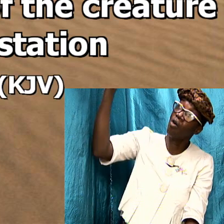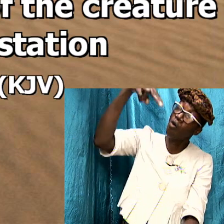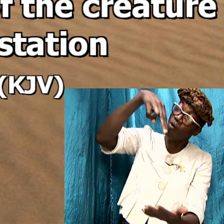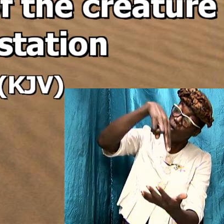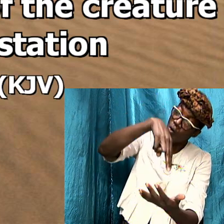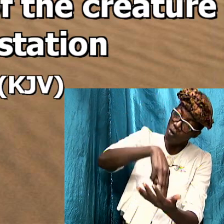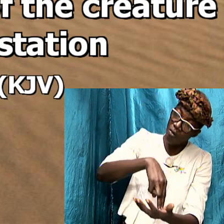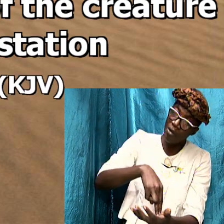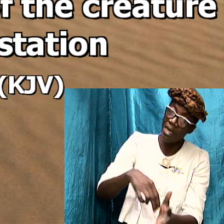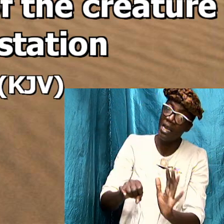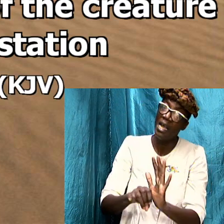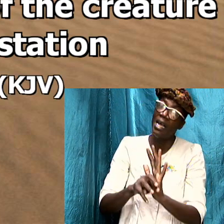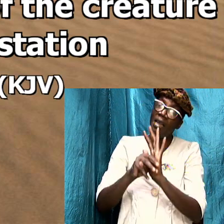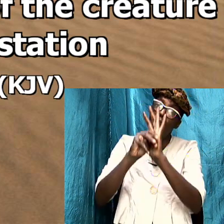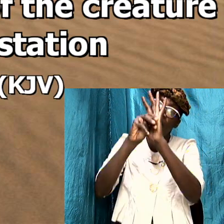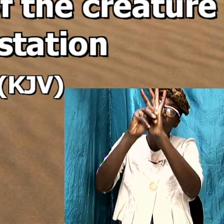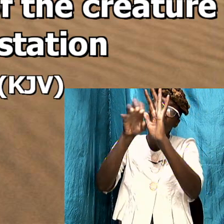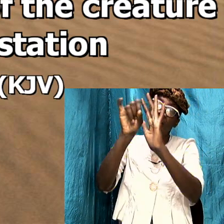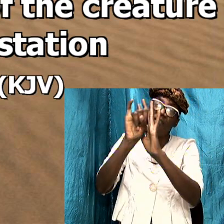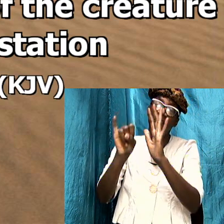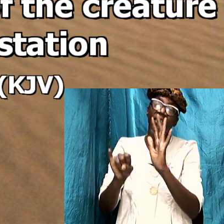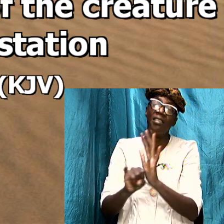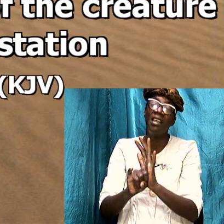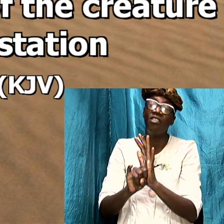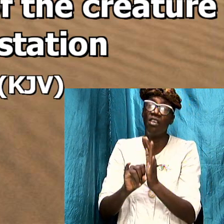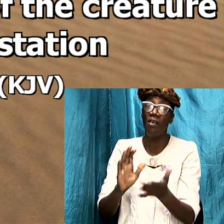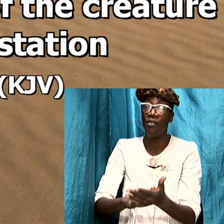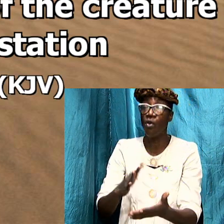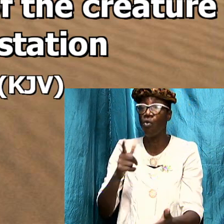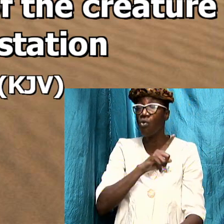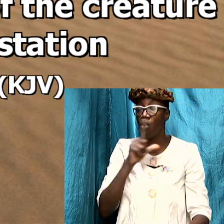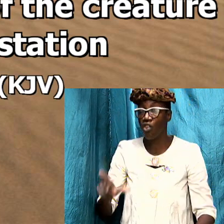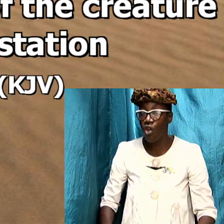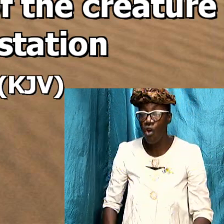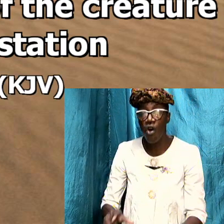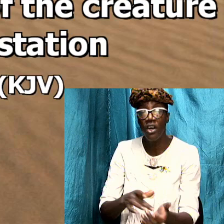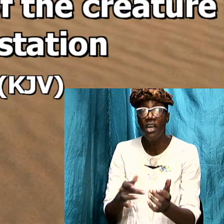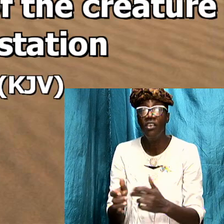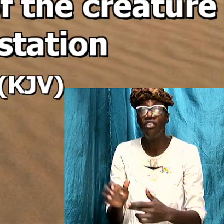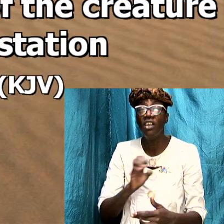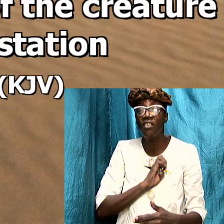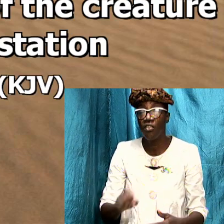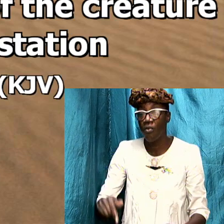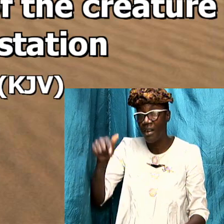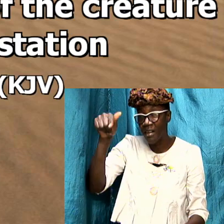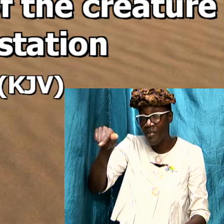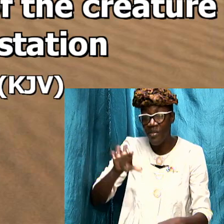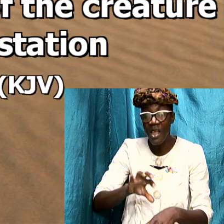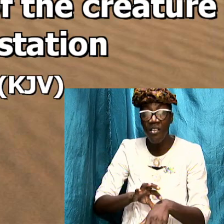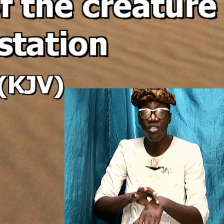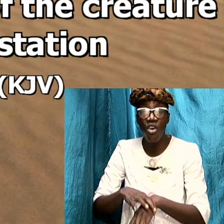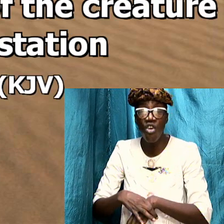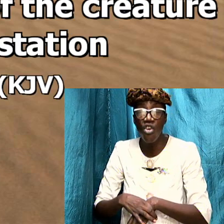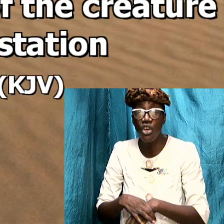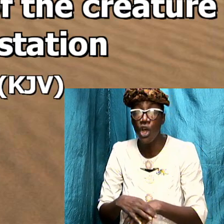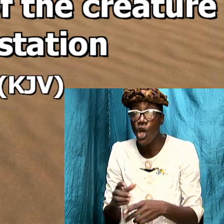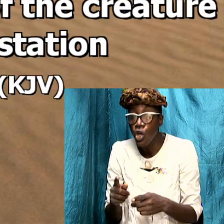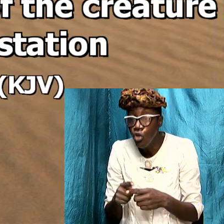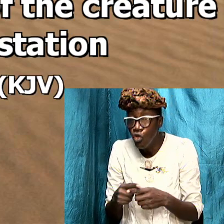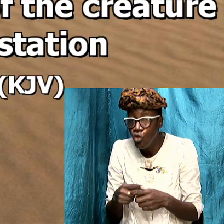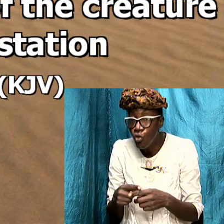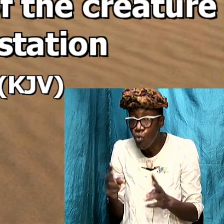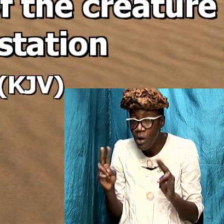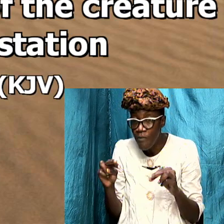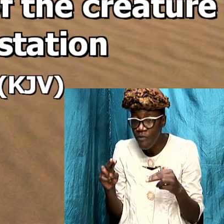of the glorious Lord Jesus Christ on this earth soon and